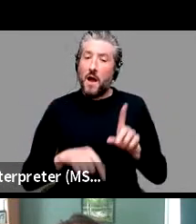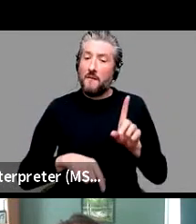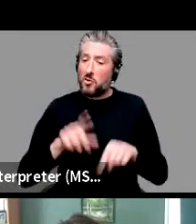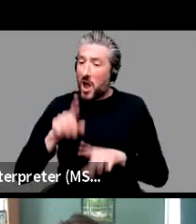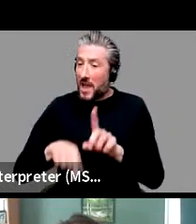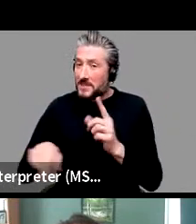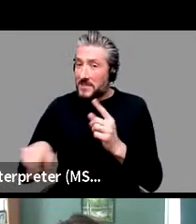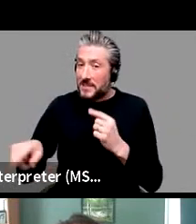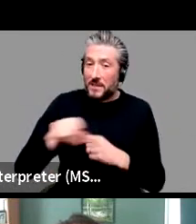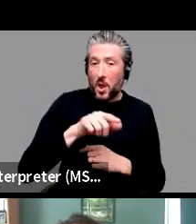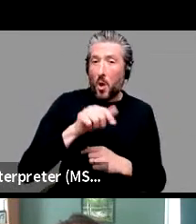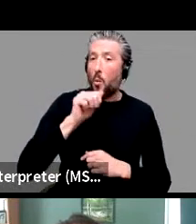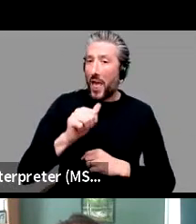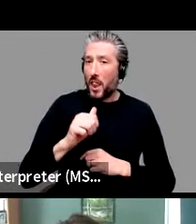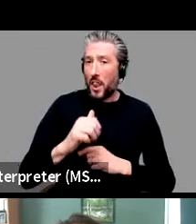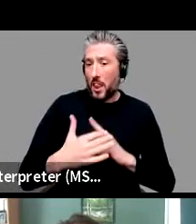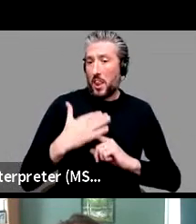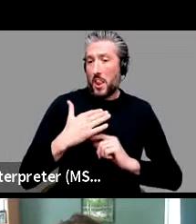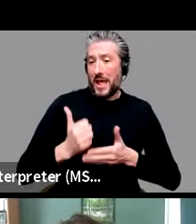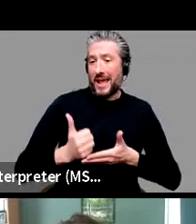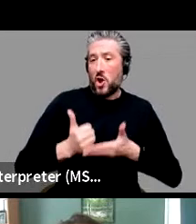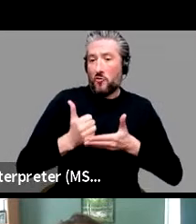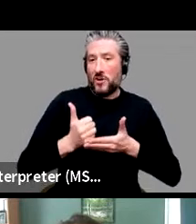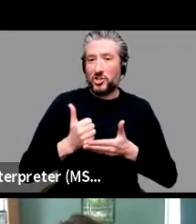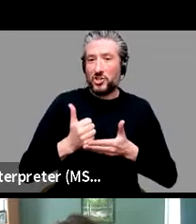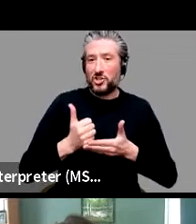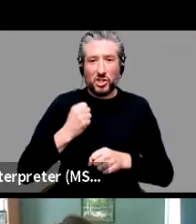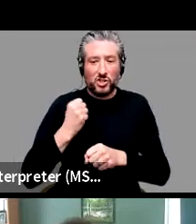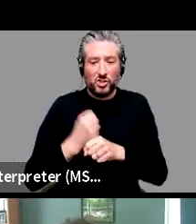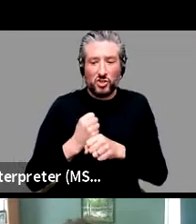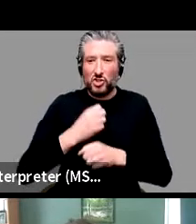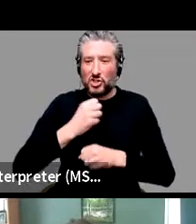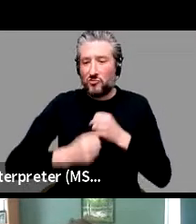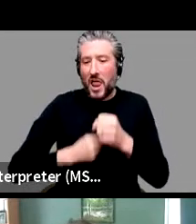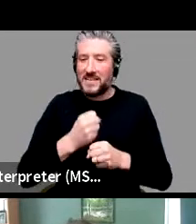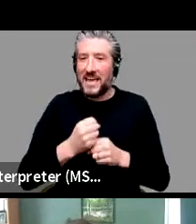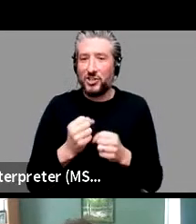generalization and, and a competing alternative.